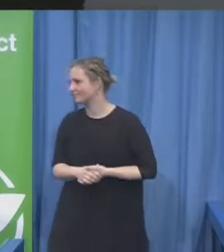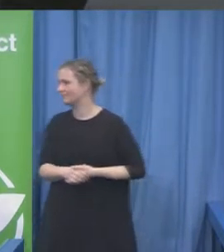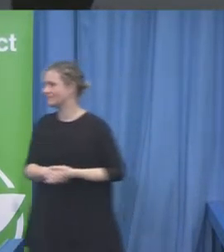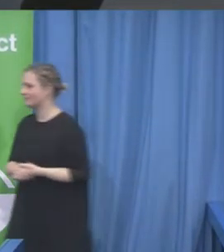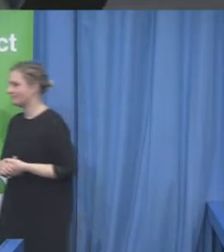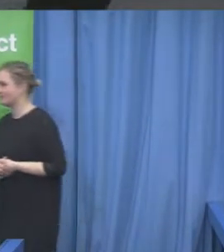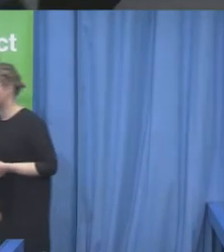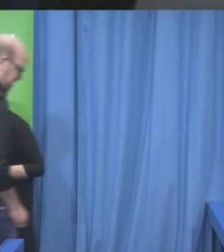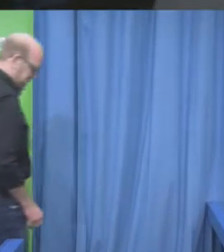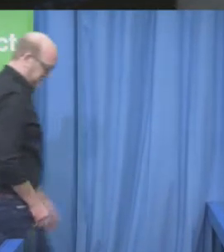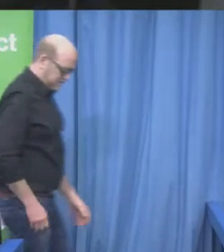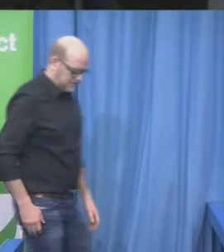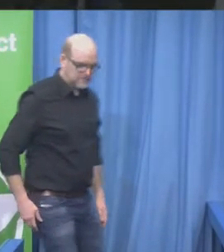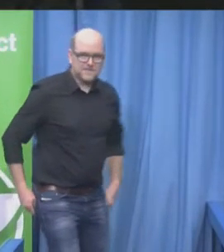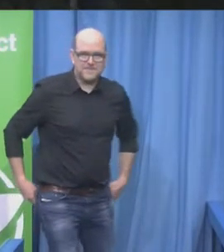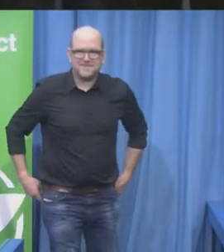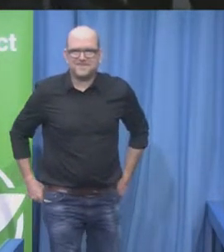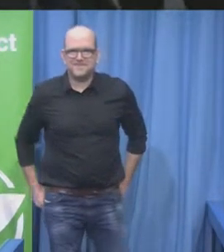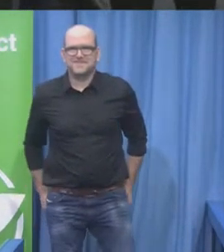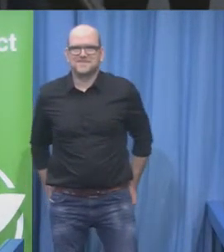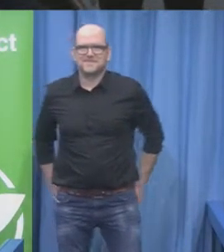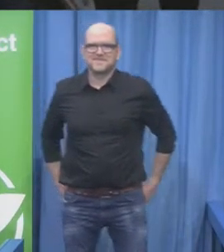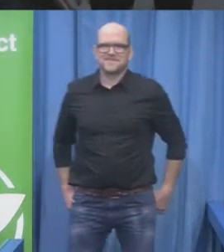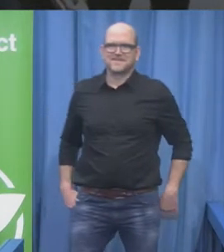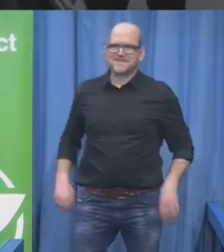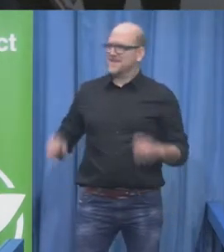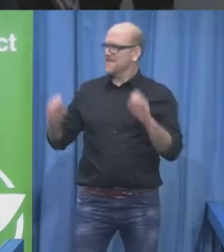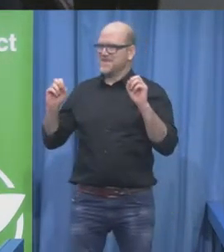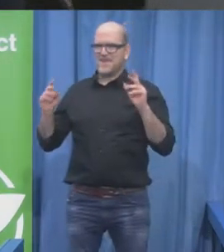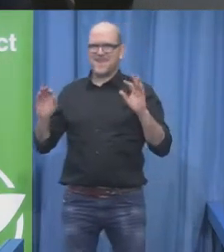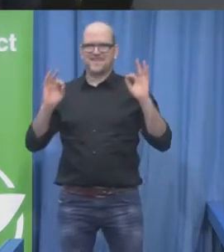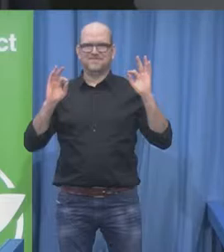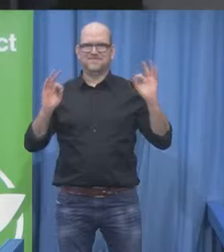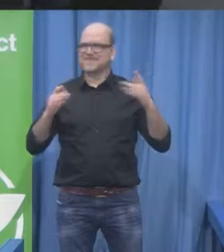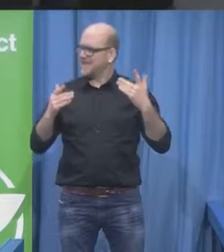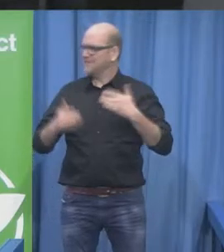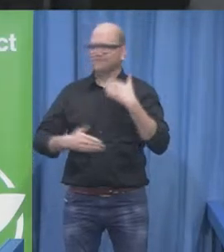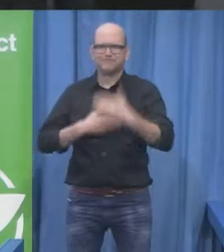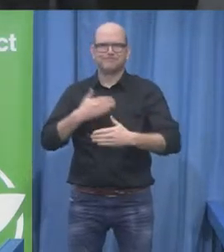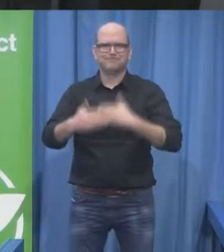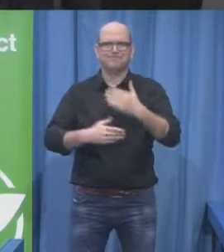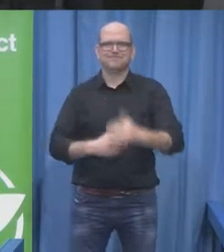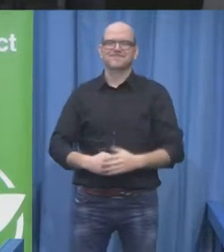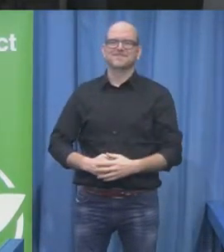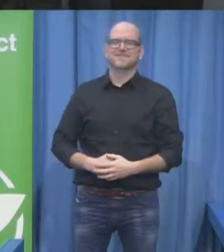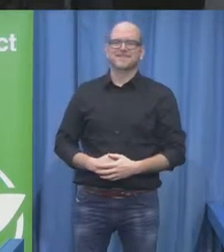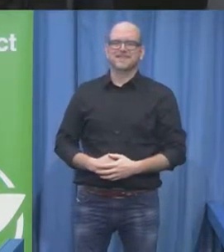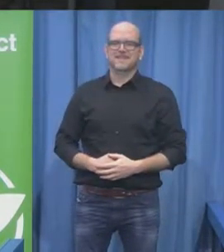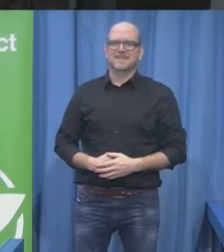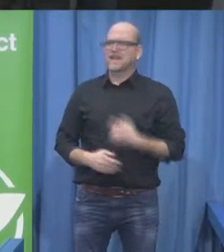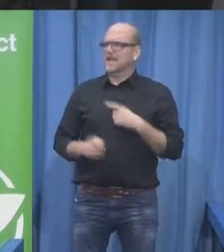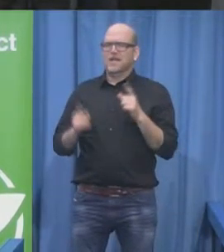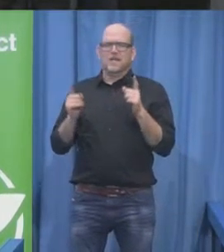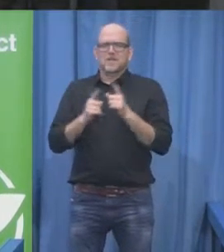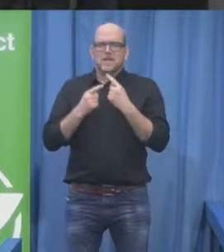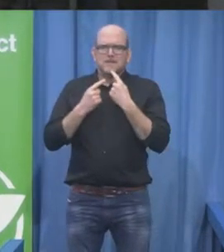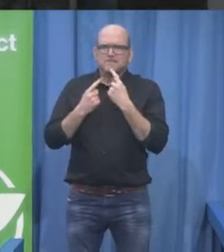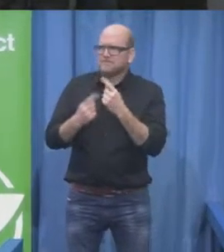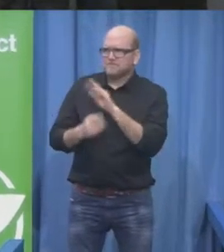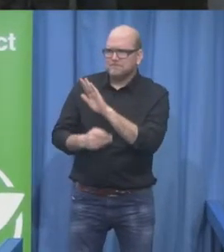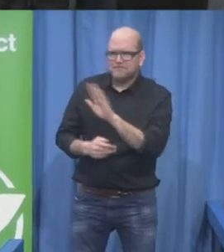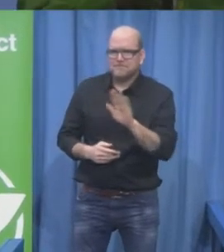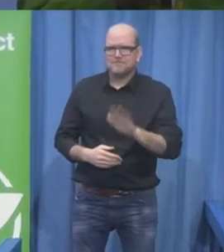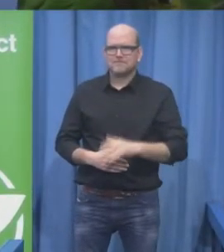Before we go on to our keynote speakers, everything about what we're doing over the next three days is about communicating,